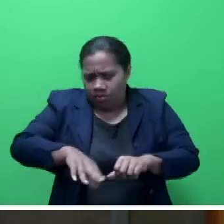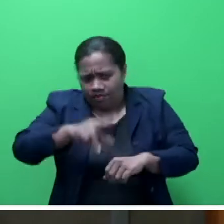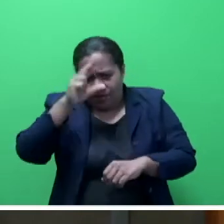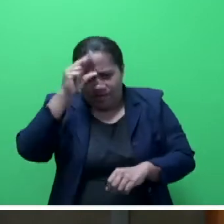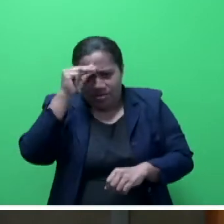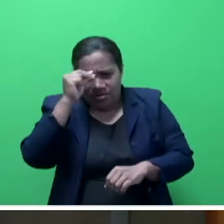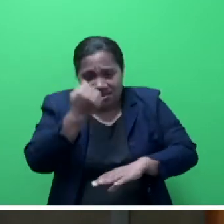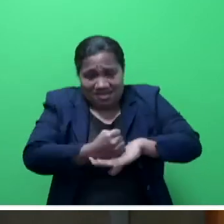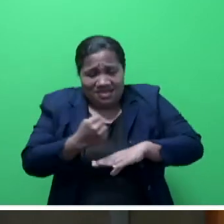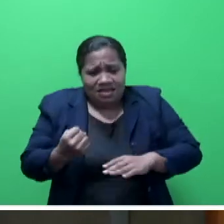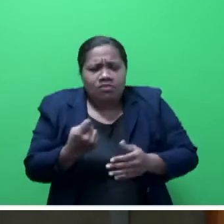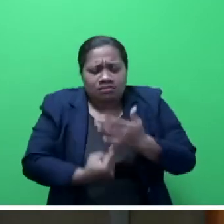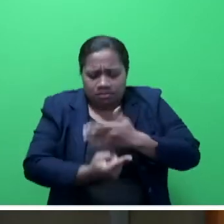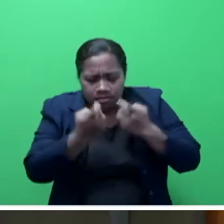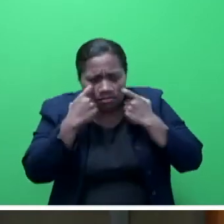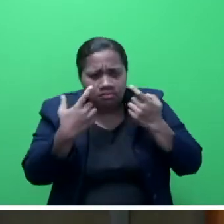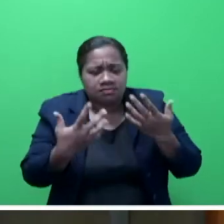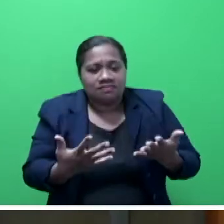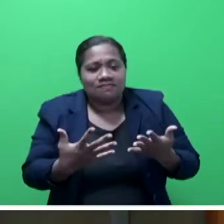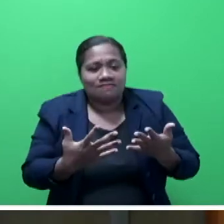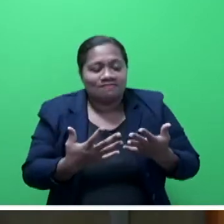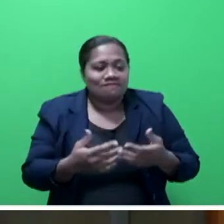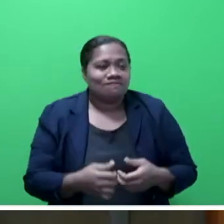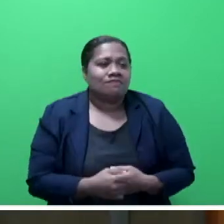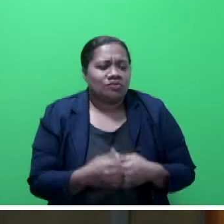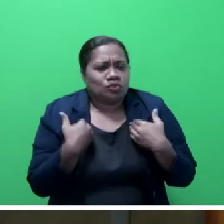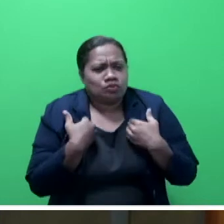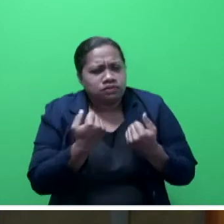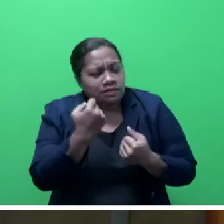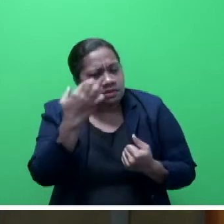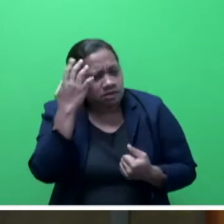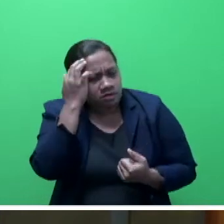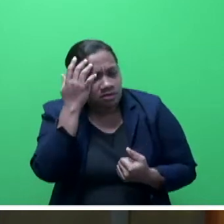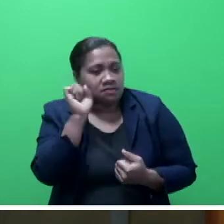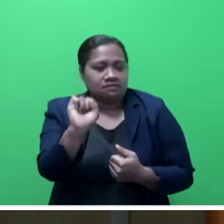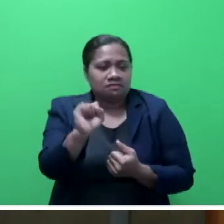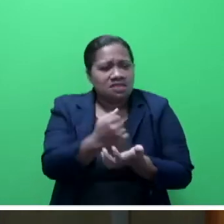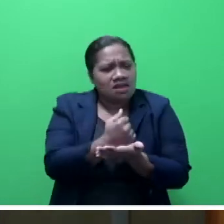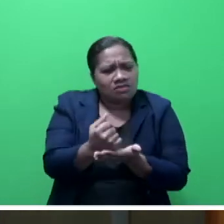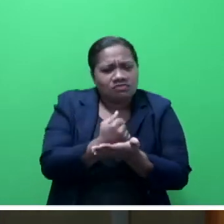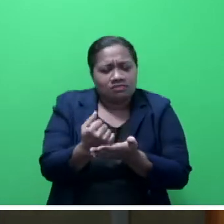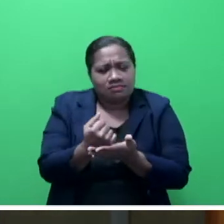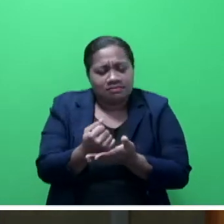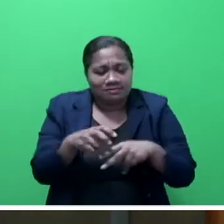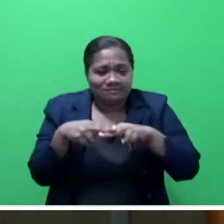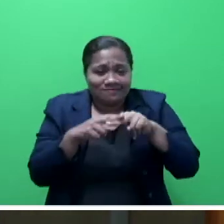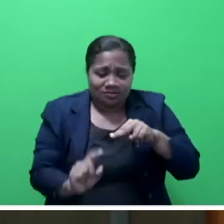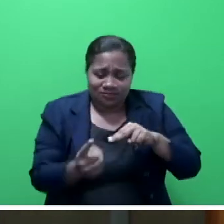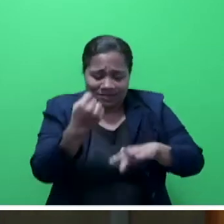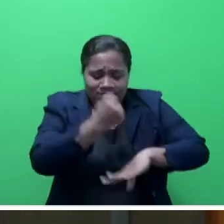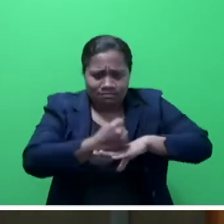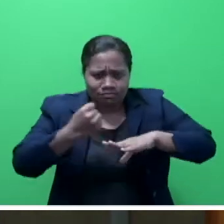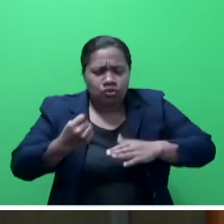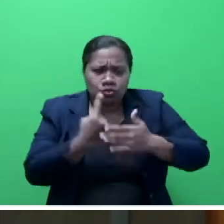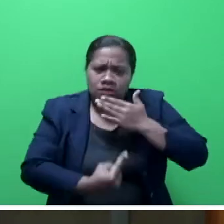government was demonstrated in the well-thought-out course of action by the Fiji First Government when it took bold steps